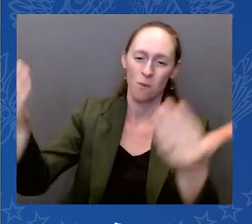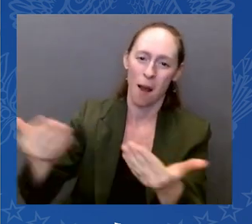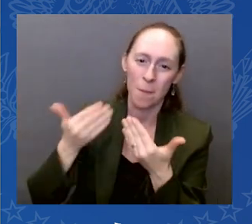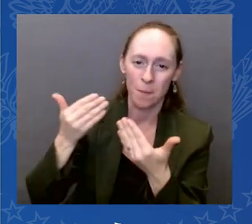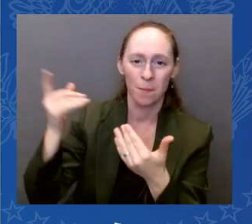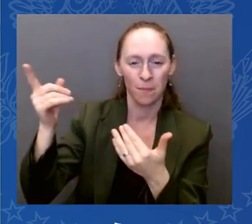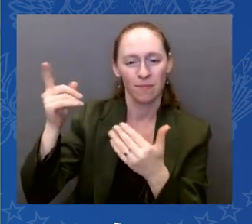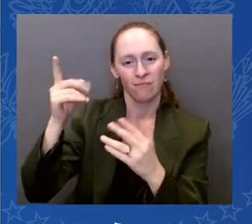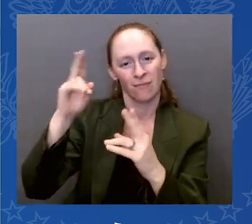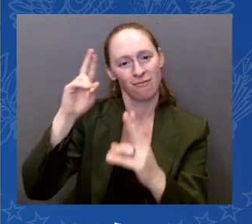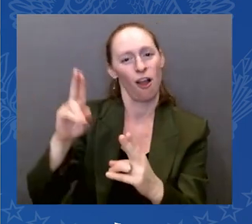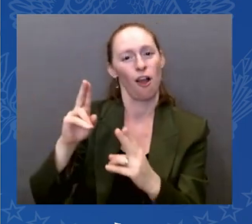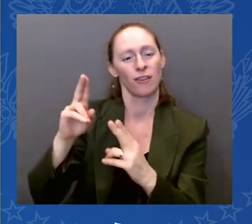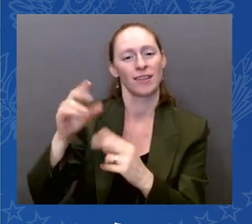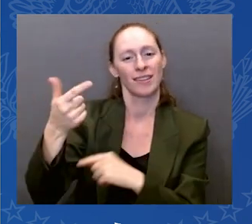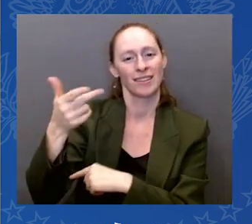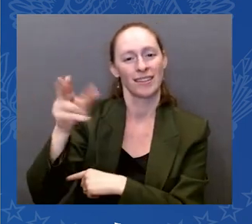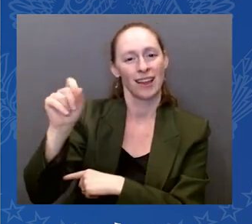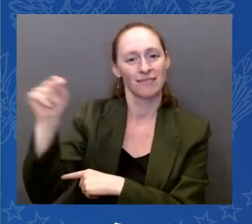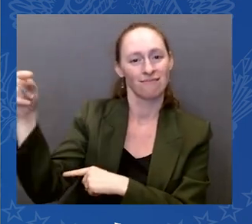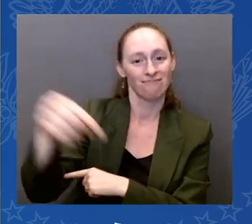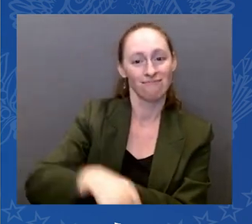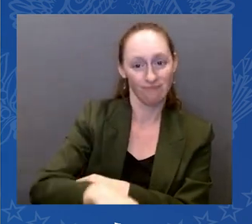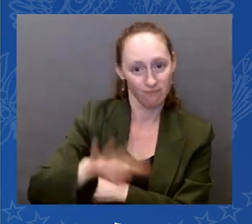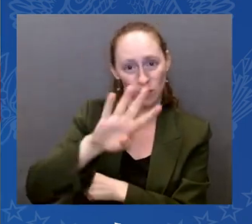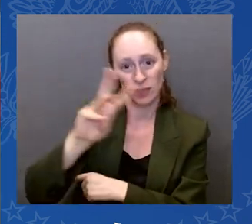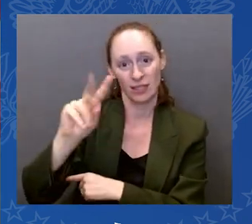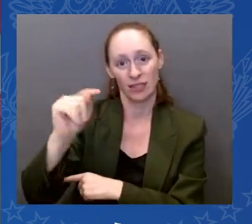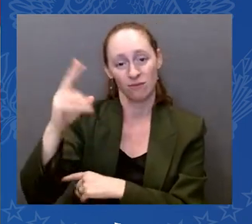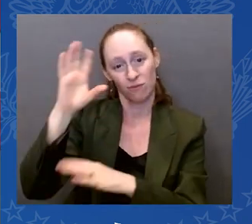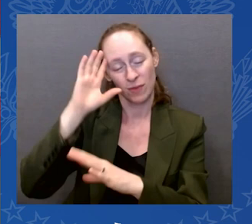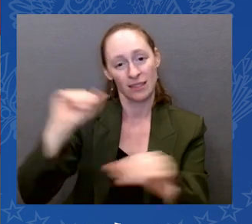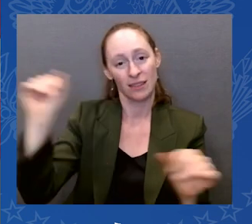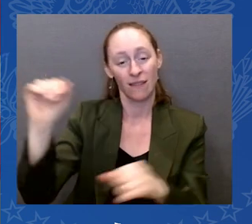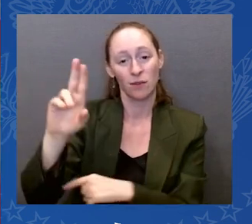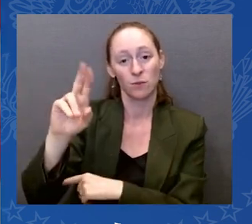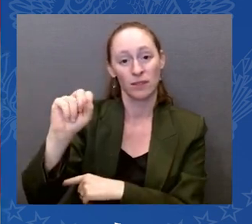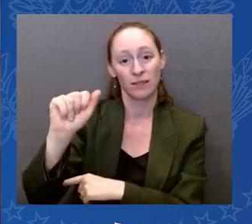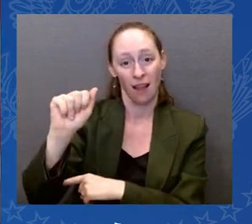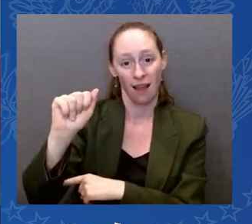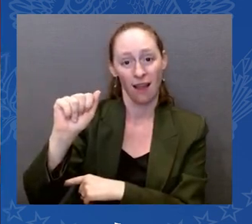46th President of the United States, Joseph R. Biden.